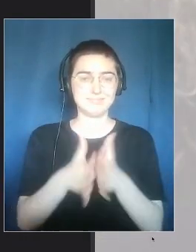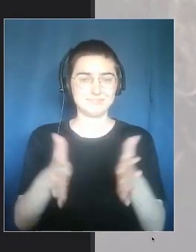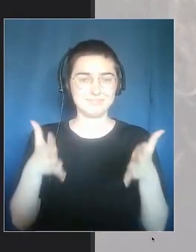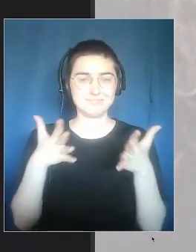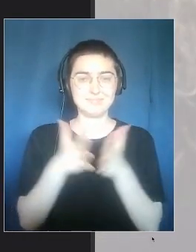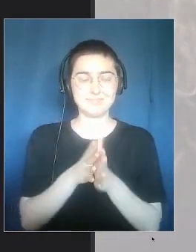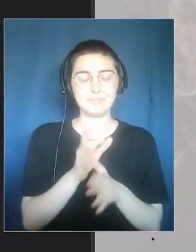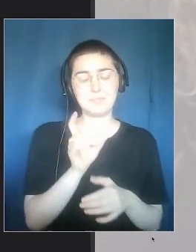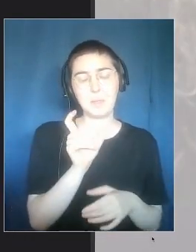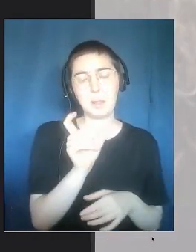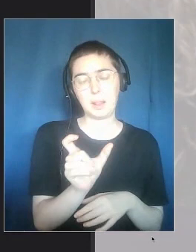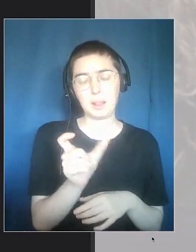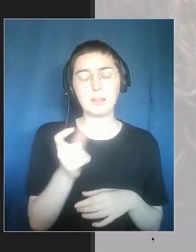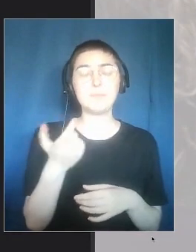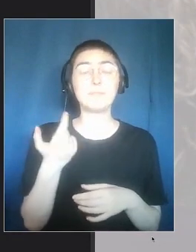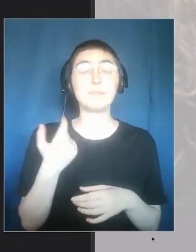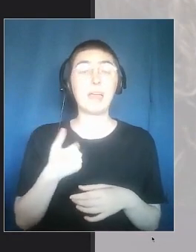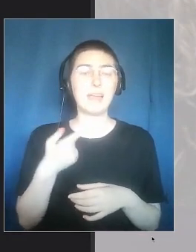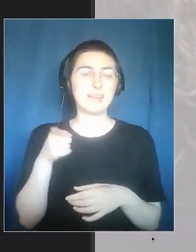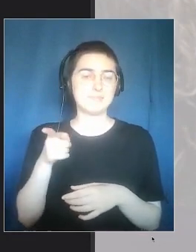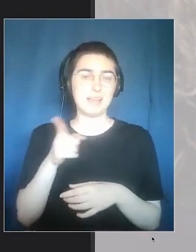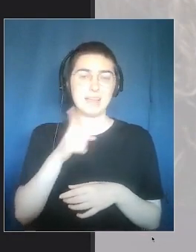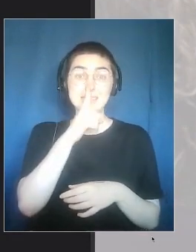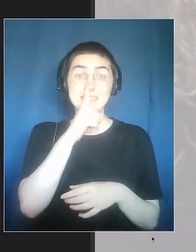And on the way we live culture?